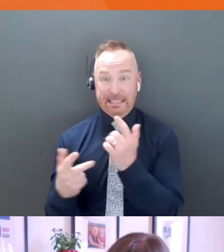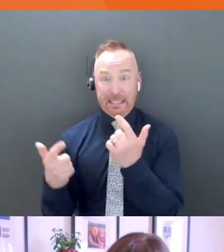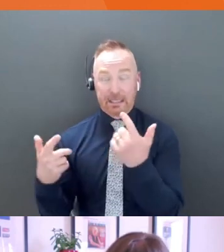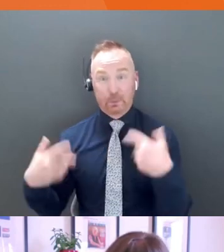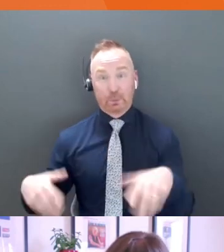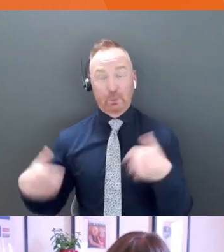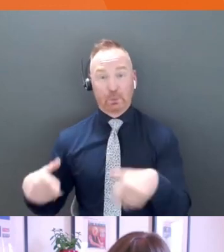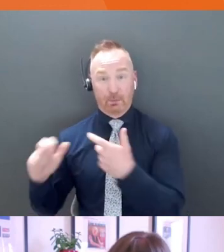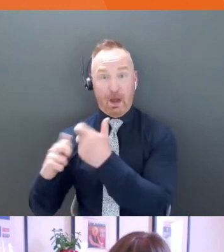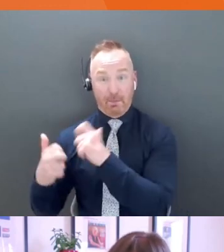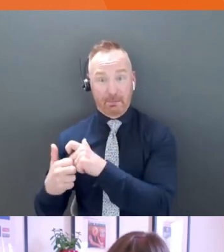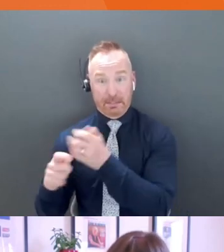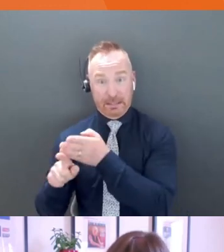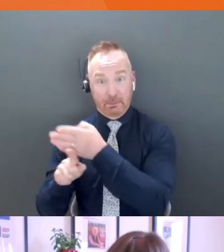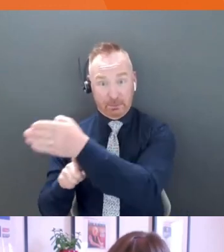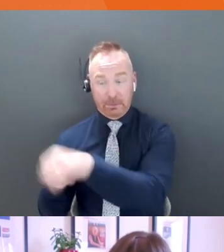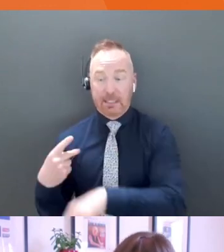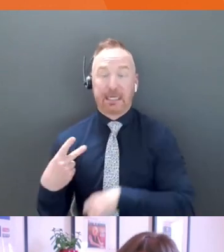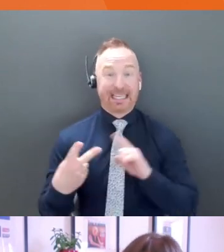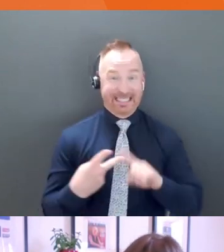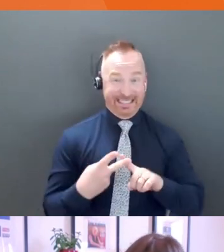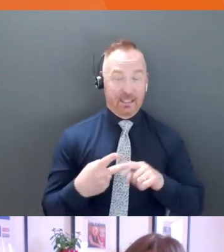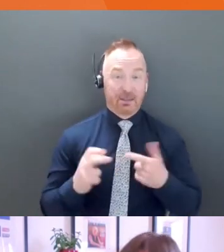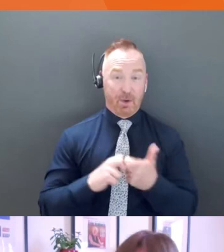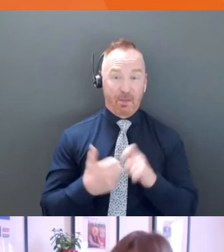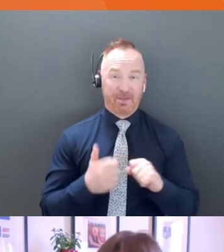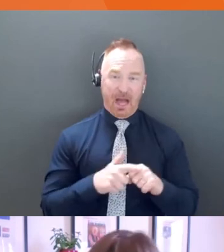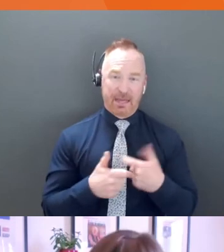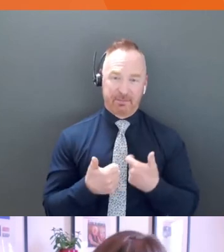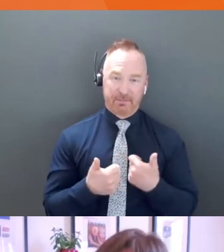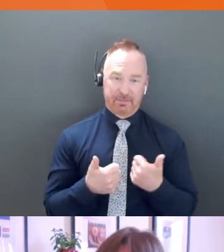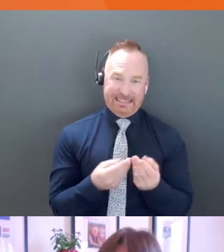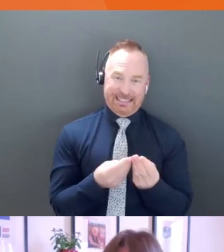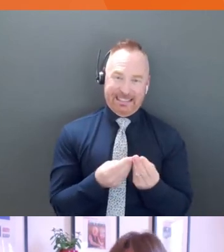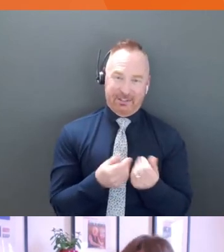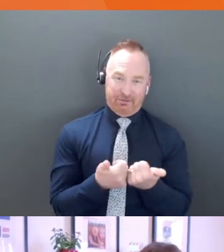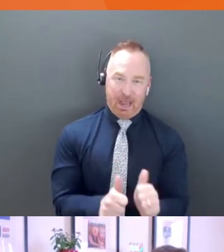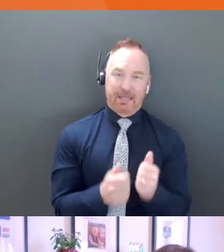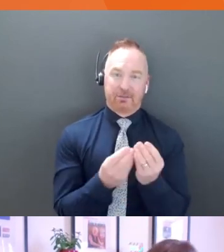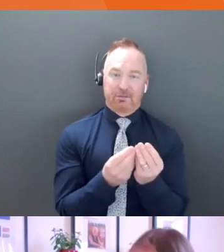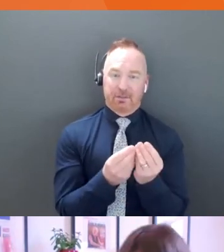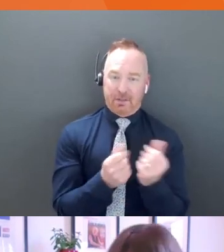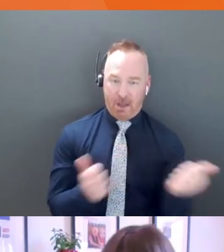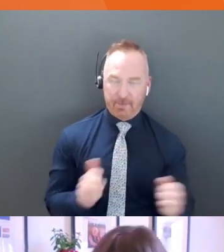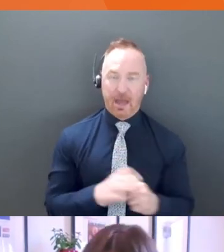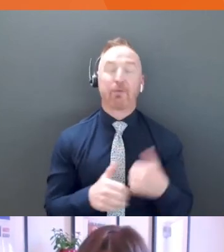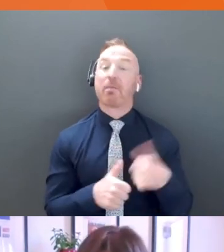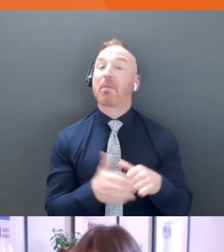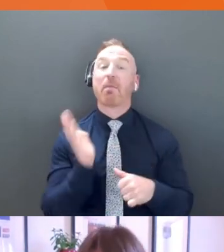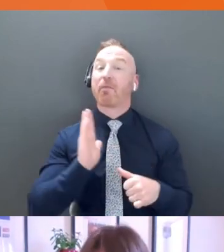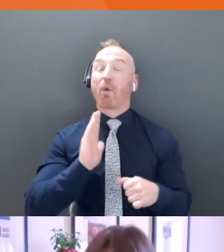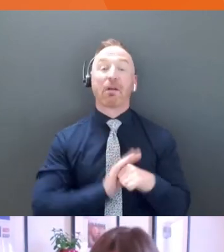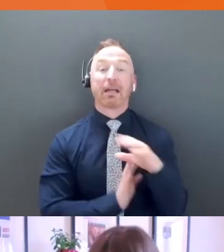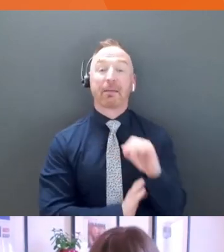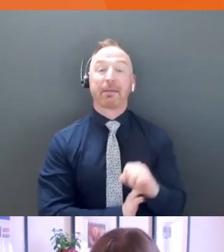the problem with that. I'm solving within this industry. Cause sometimes they can be like, I remember I worked with a company, they were 3d printing. We all know what 3d printing